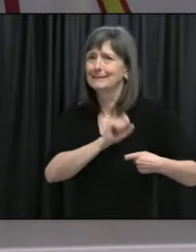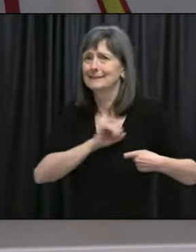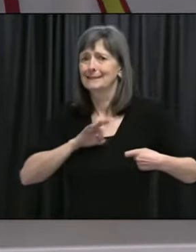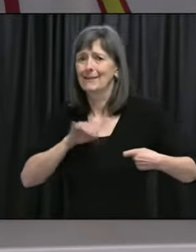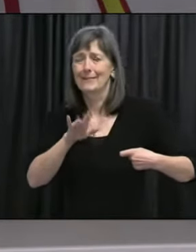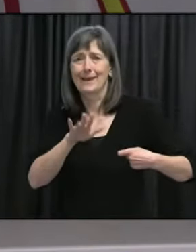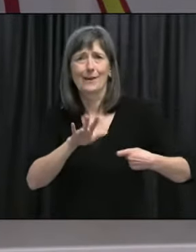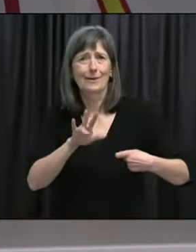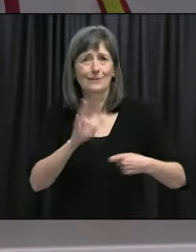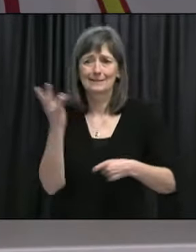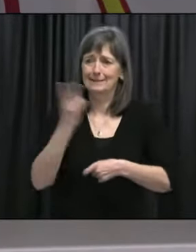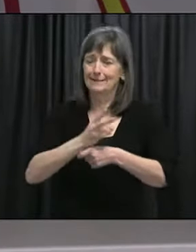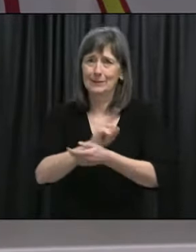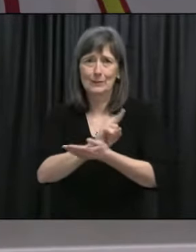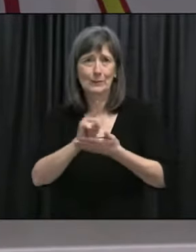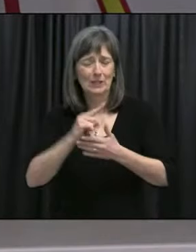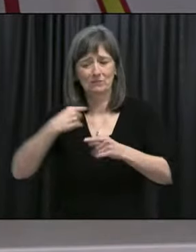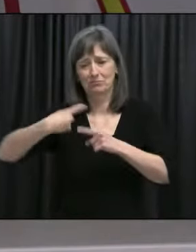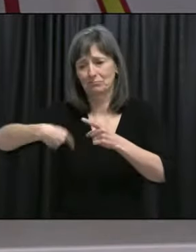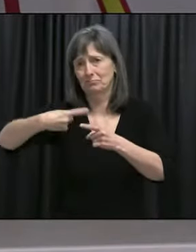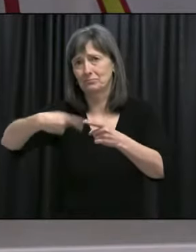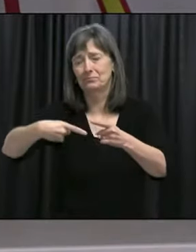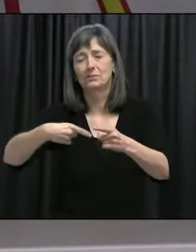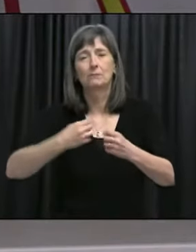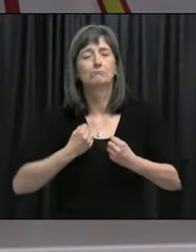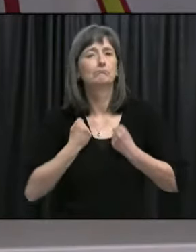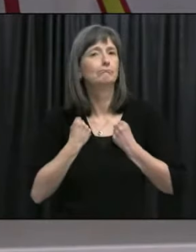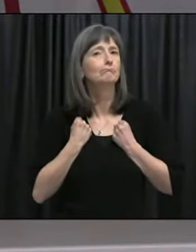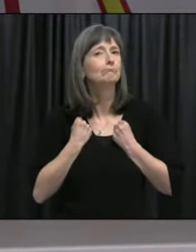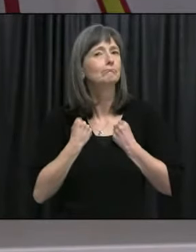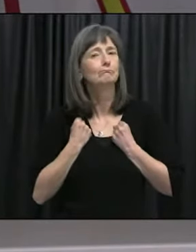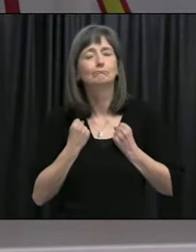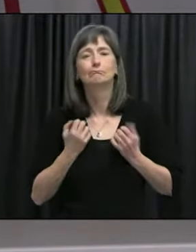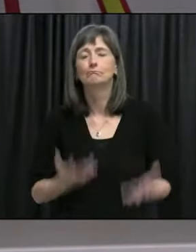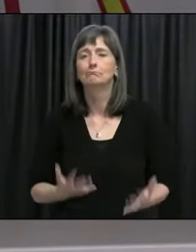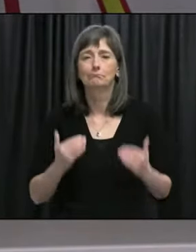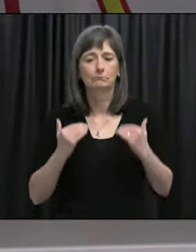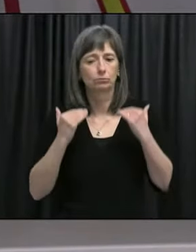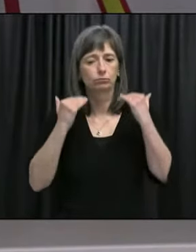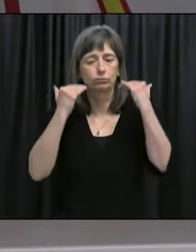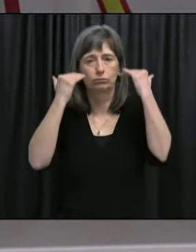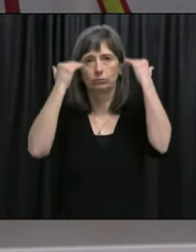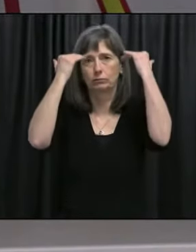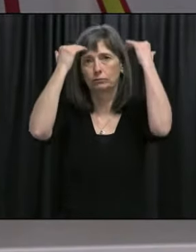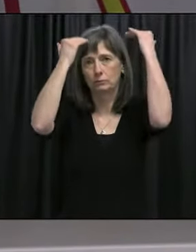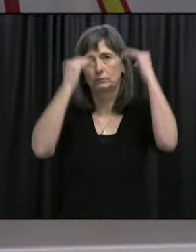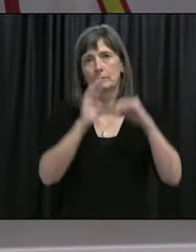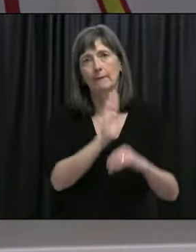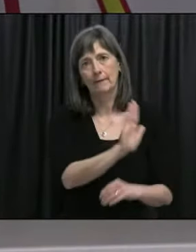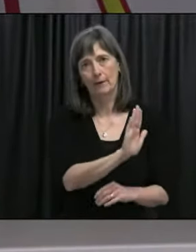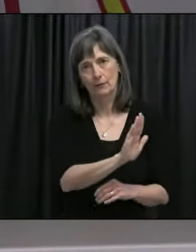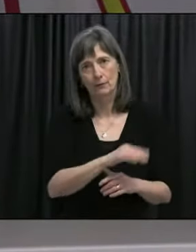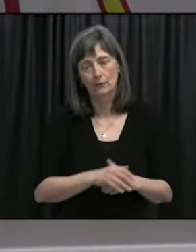seven days a week. They're at their end and pushing their professional and personal limits. I'm also hearing that the